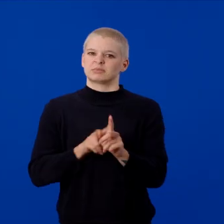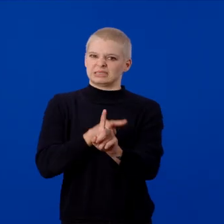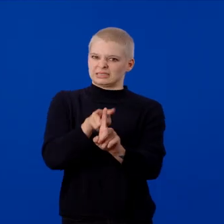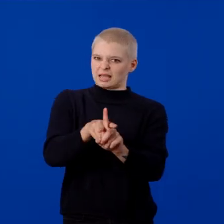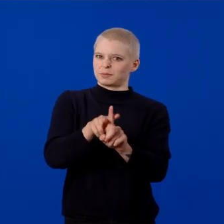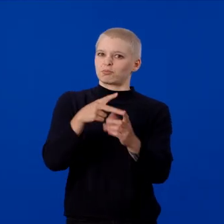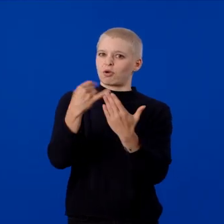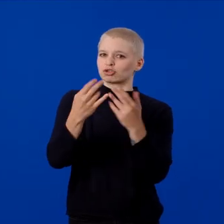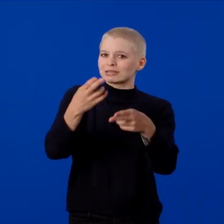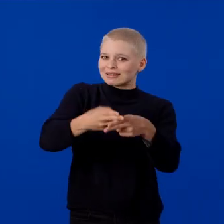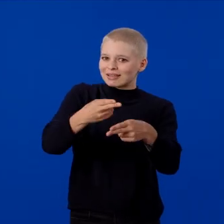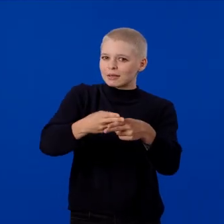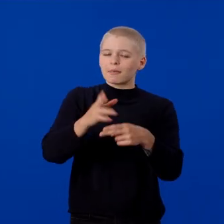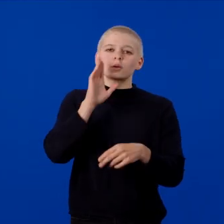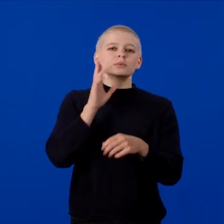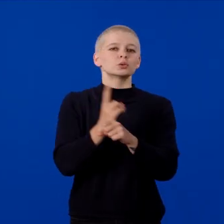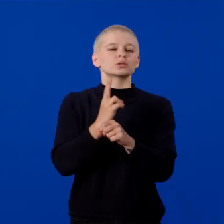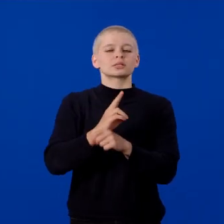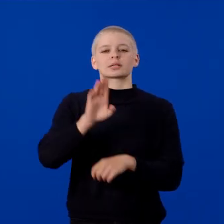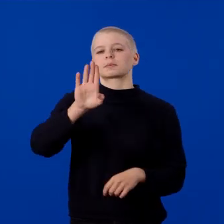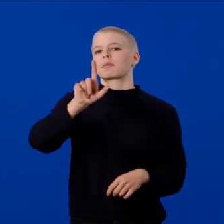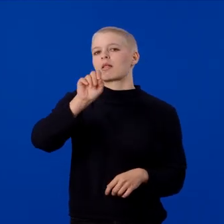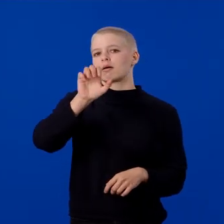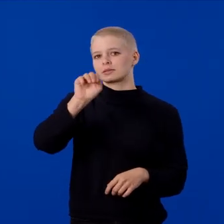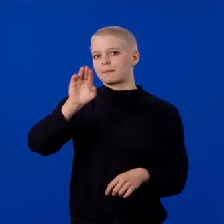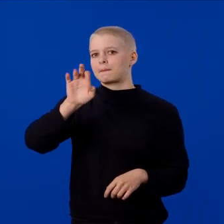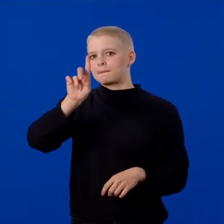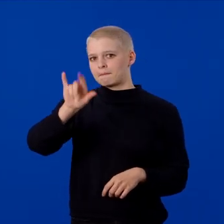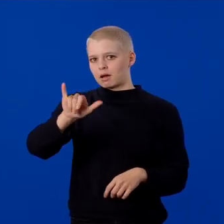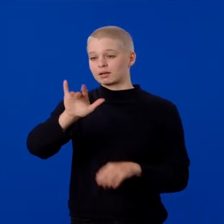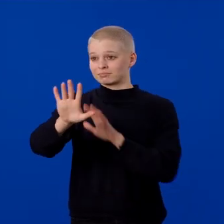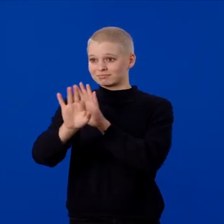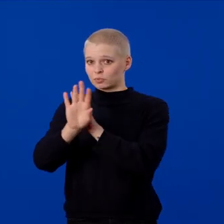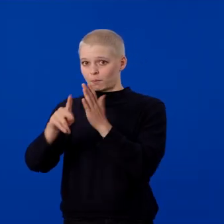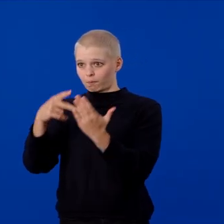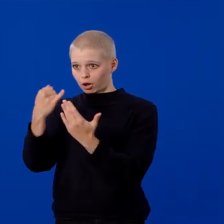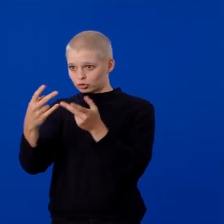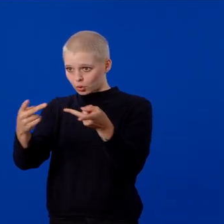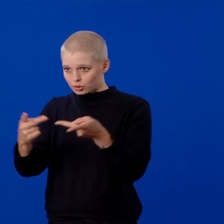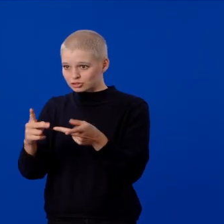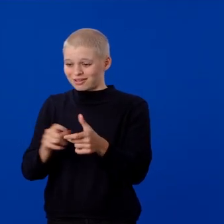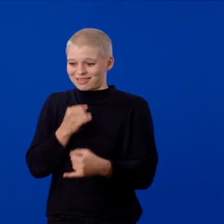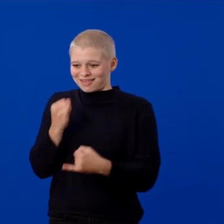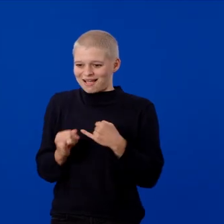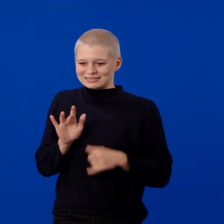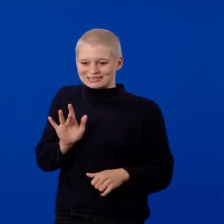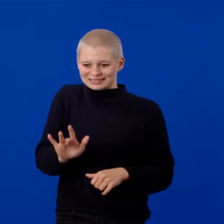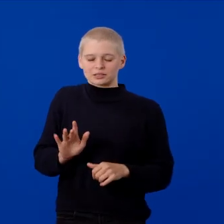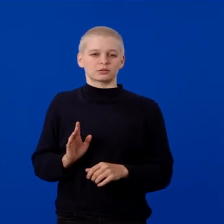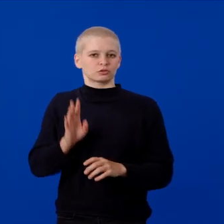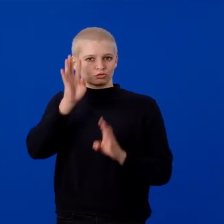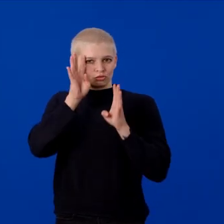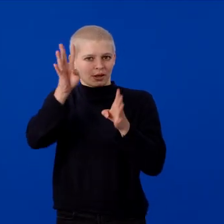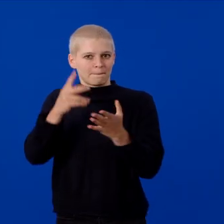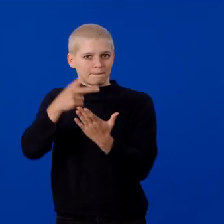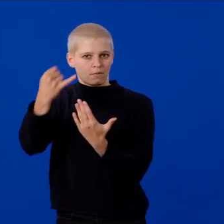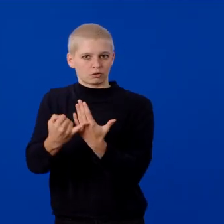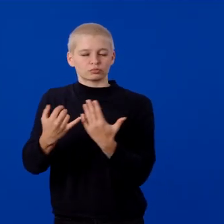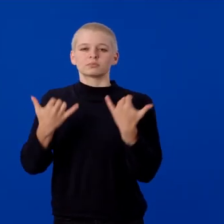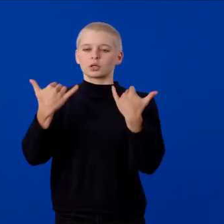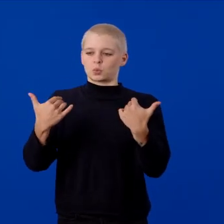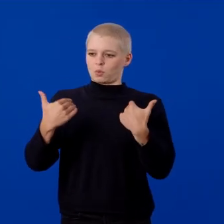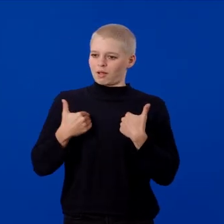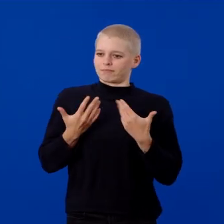using BlossomBody. Select a project location, and lastly, click on Create Project. At this point, you should have a standalone